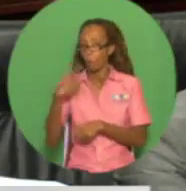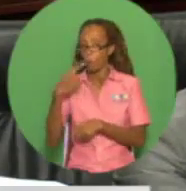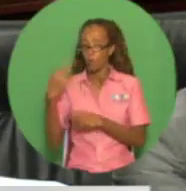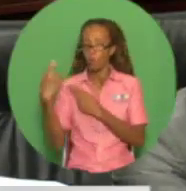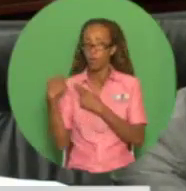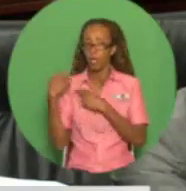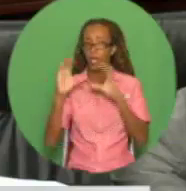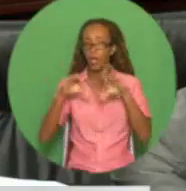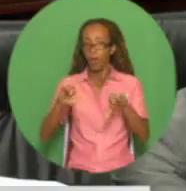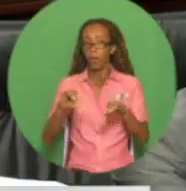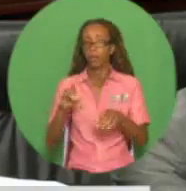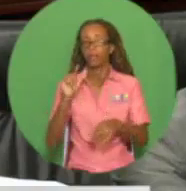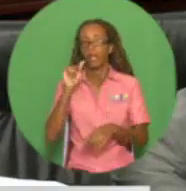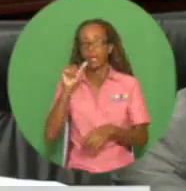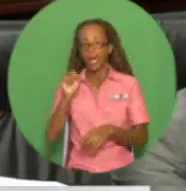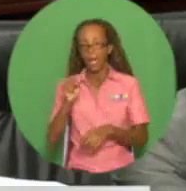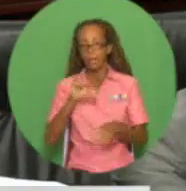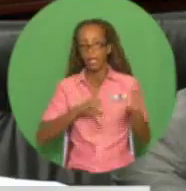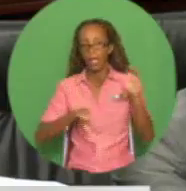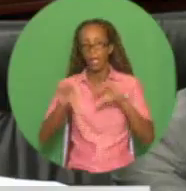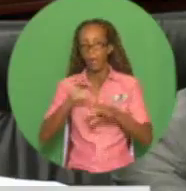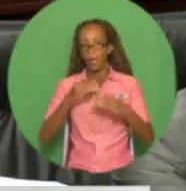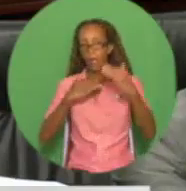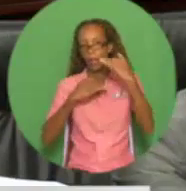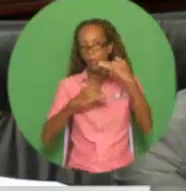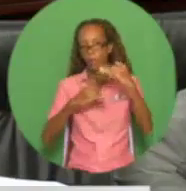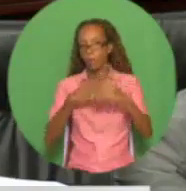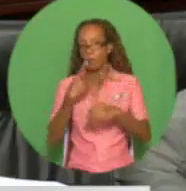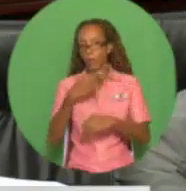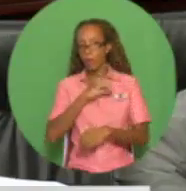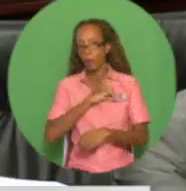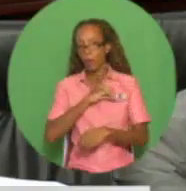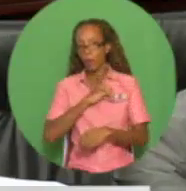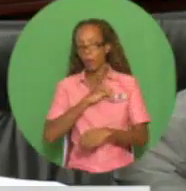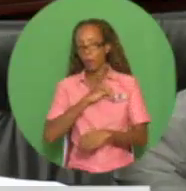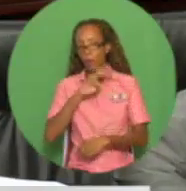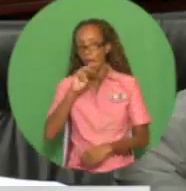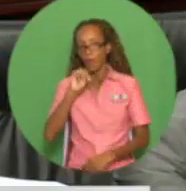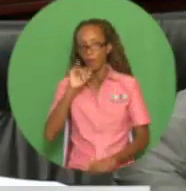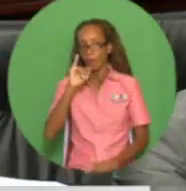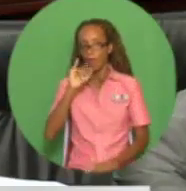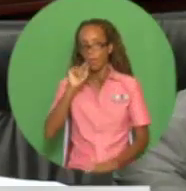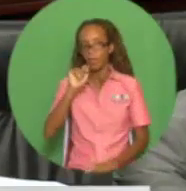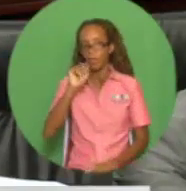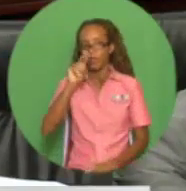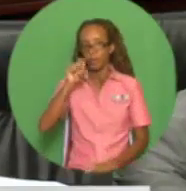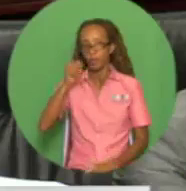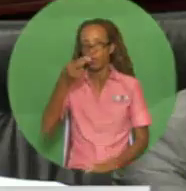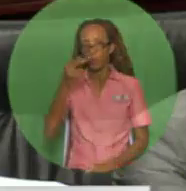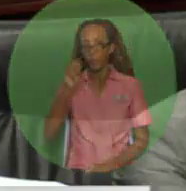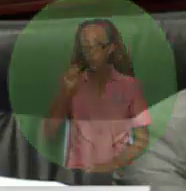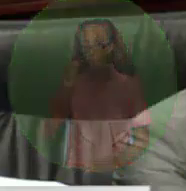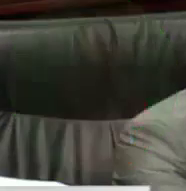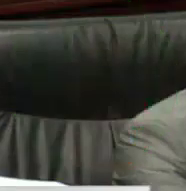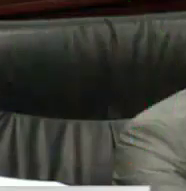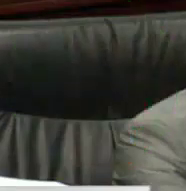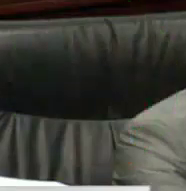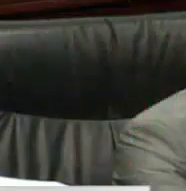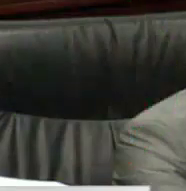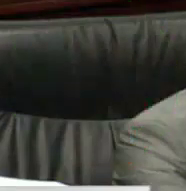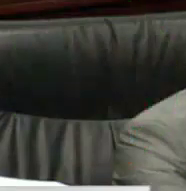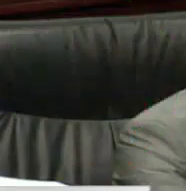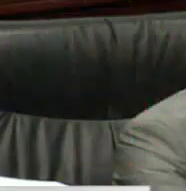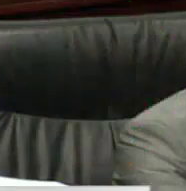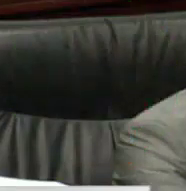Gas Chemical Limited, with majority ownership by Mitsubishi Chemical Holdings Corporation, is at an advanced stage of